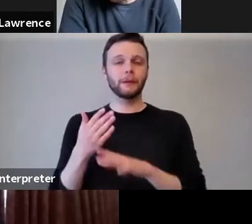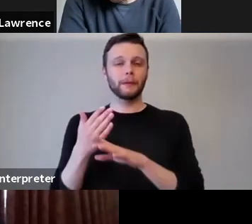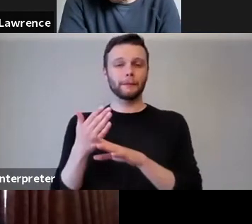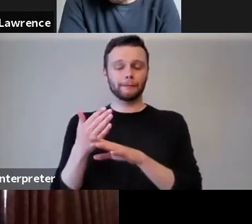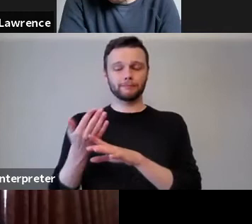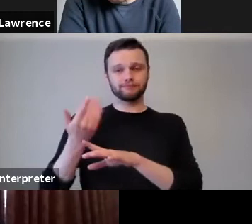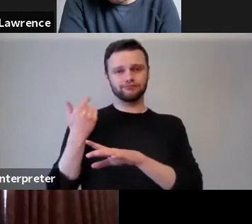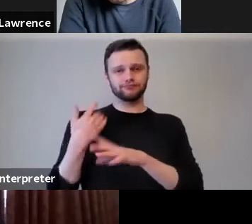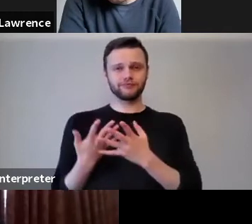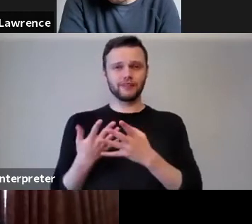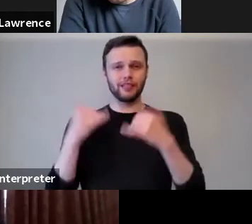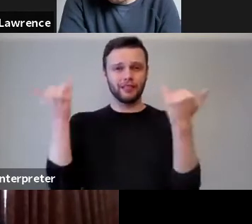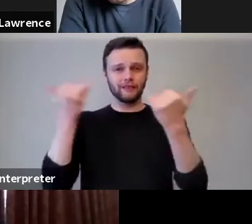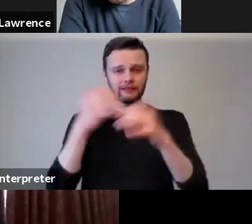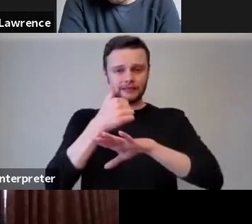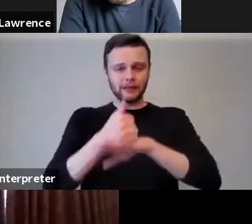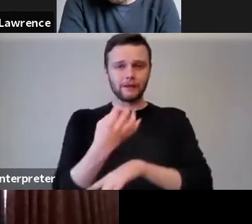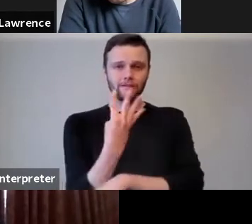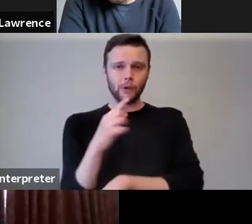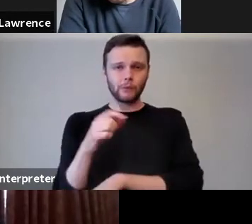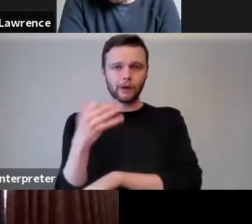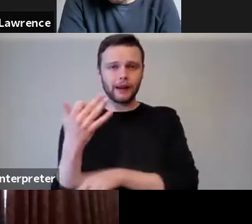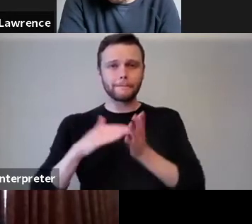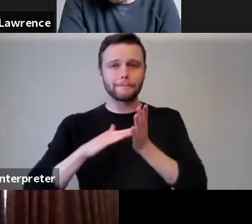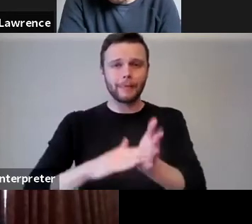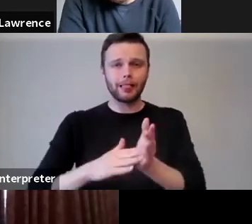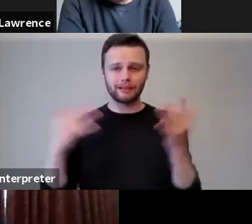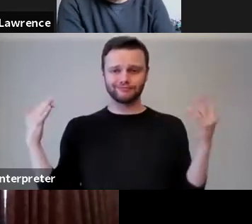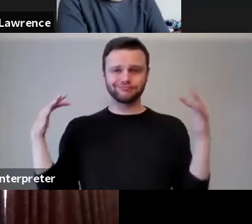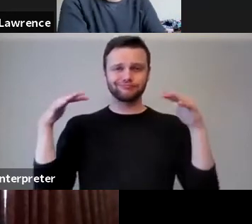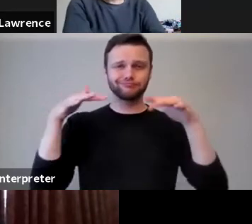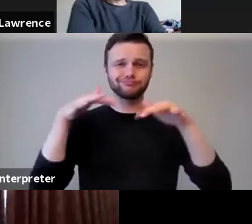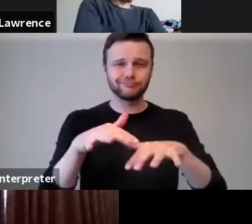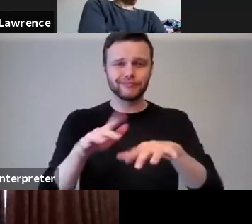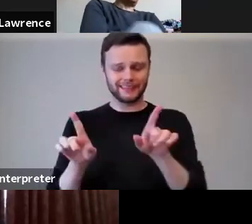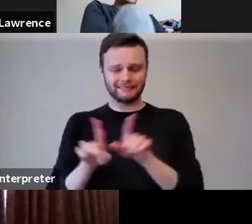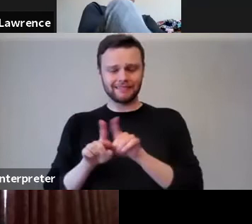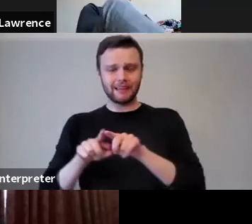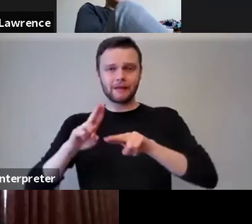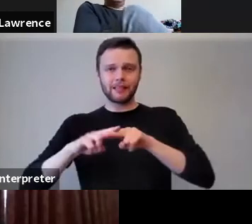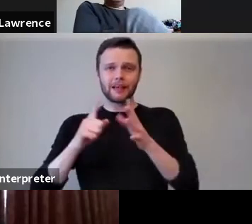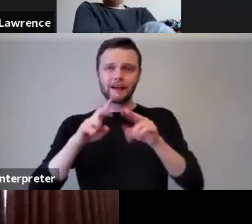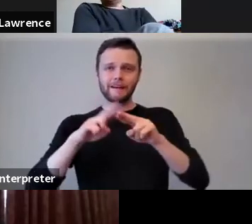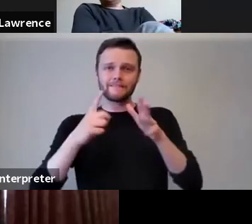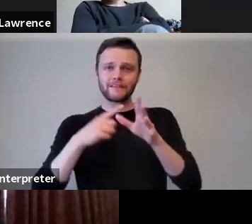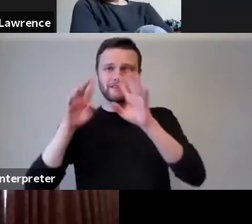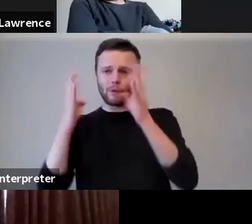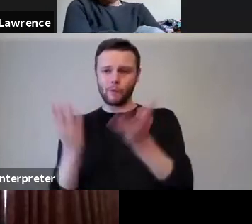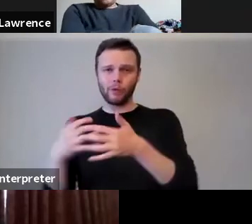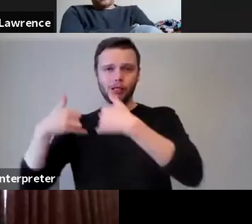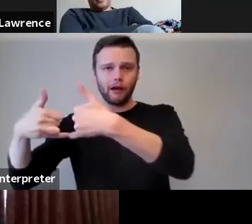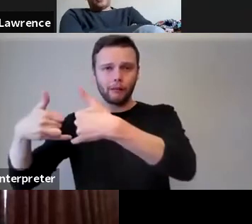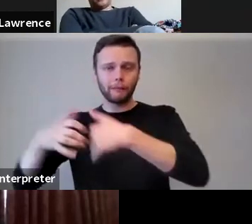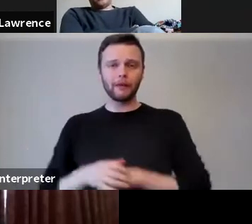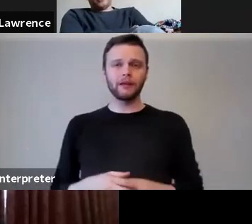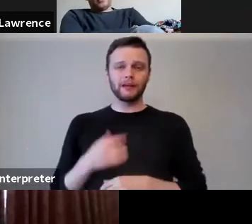.9 million attendances a year on a par with the FIFA World Cup and acting as the can of the performing arts, forming the largest